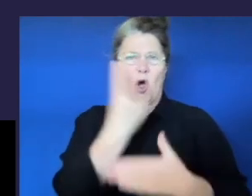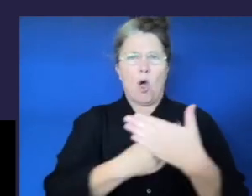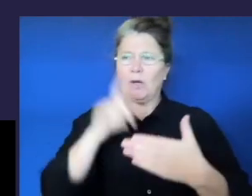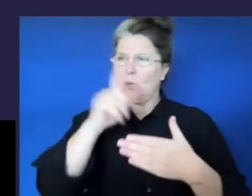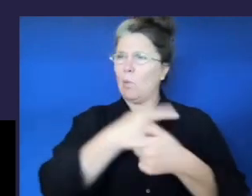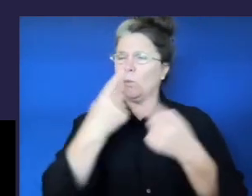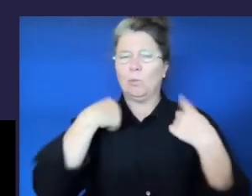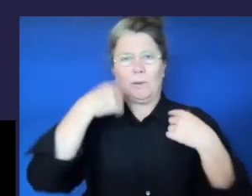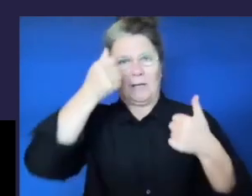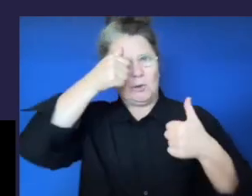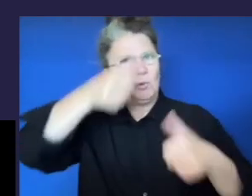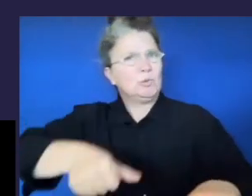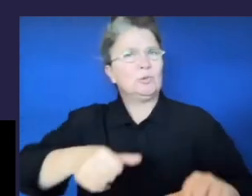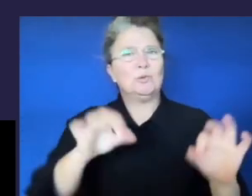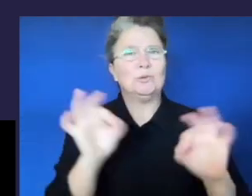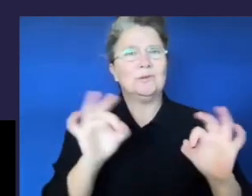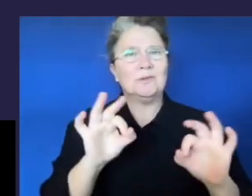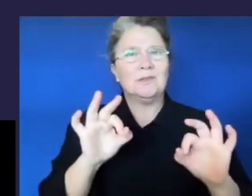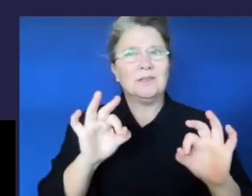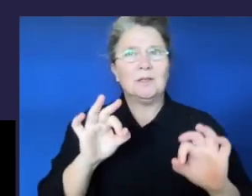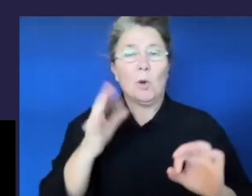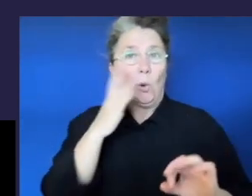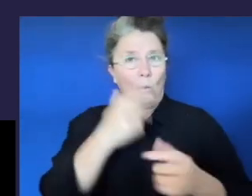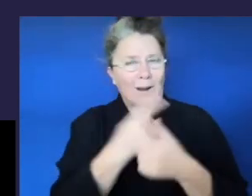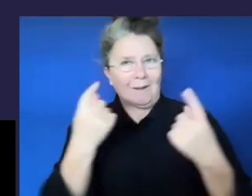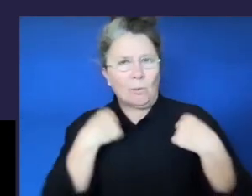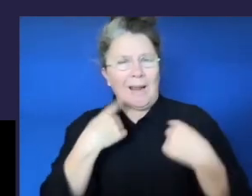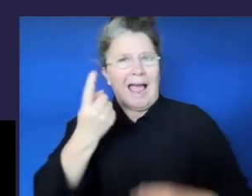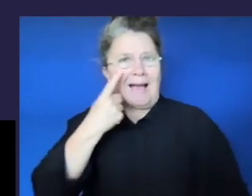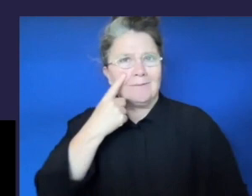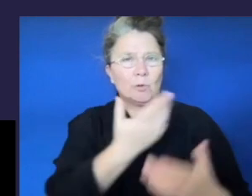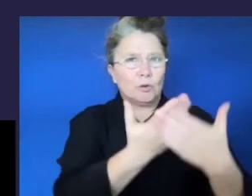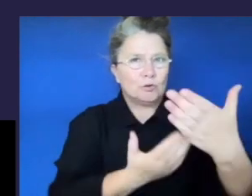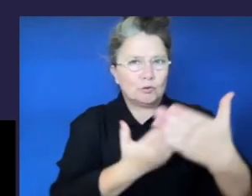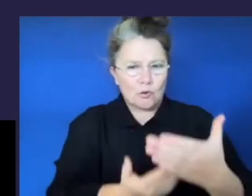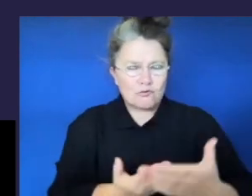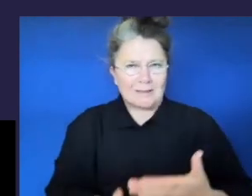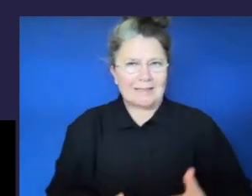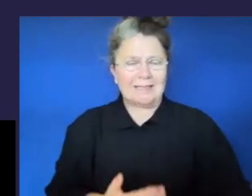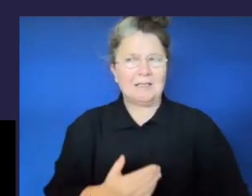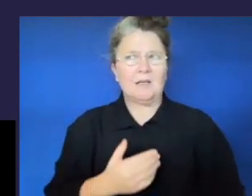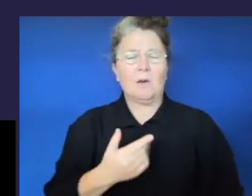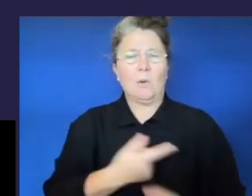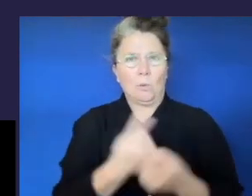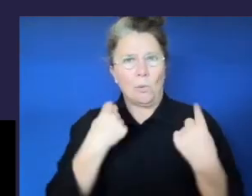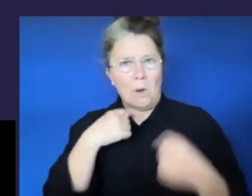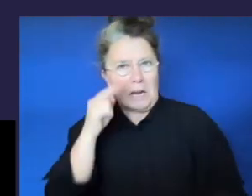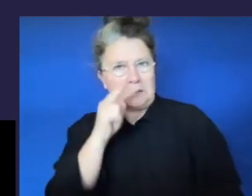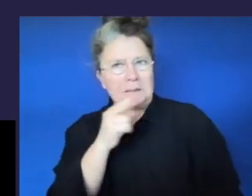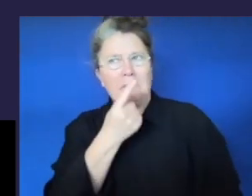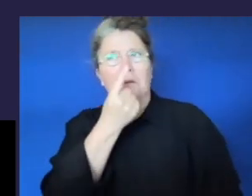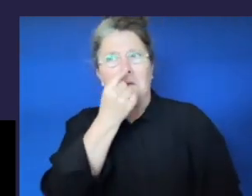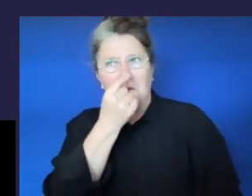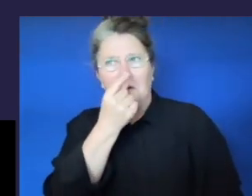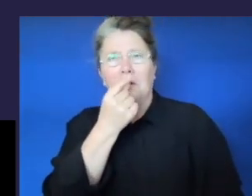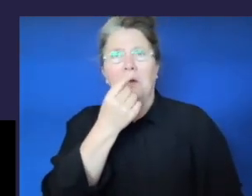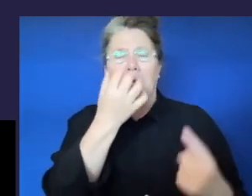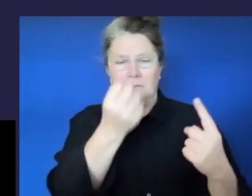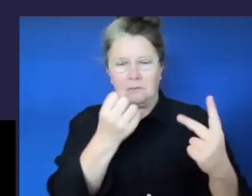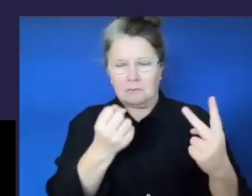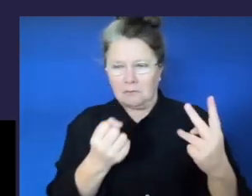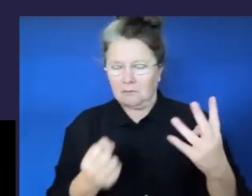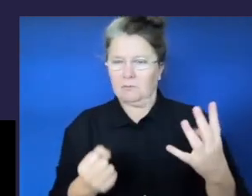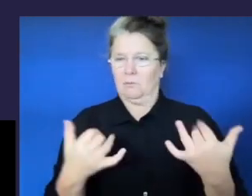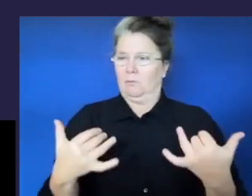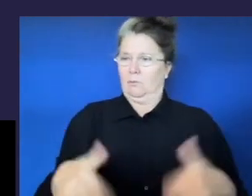with these examples, we see what is possible, which opens up our minds a little bit further to what inclusive education actually is and how it can